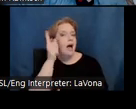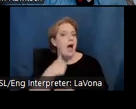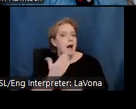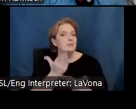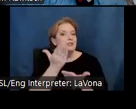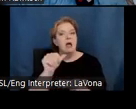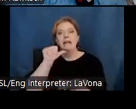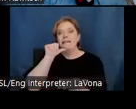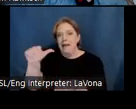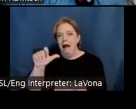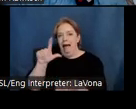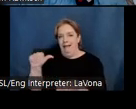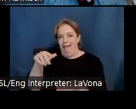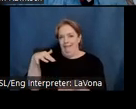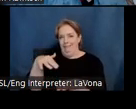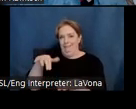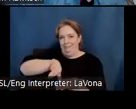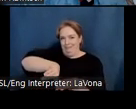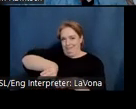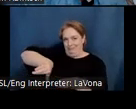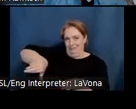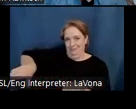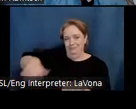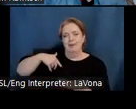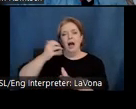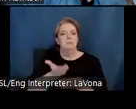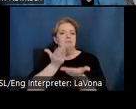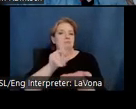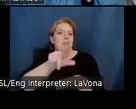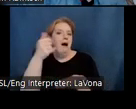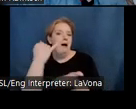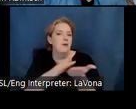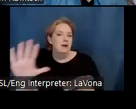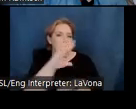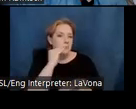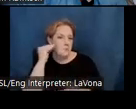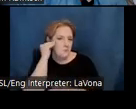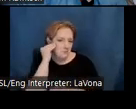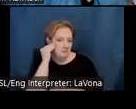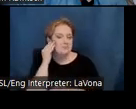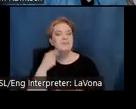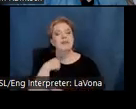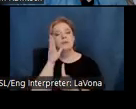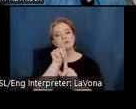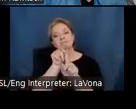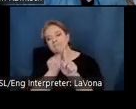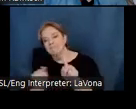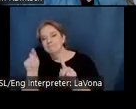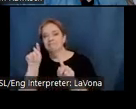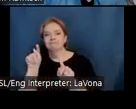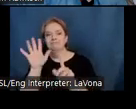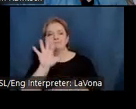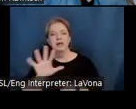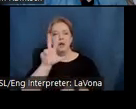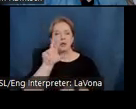excursions that include other preserved artists' homes. First, we're going to take a slight detour and travel about